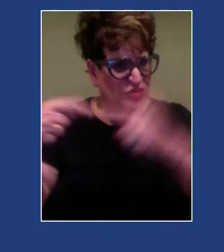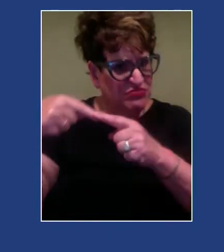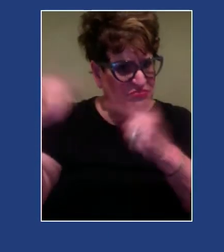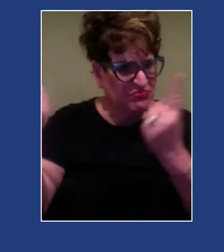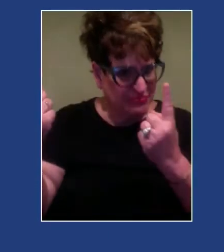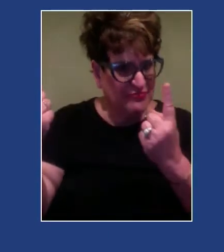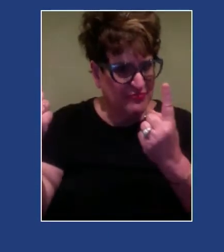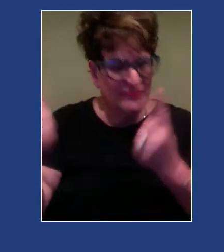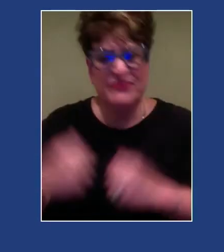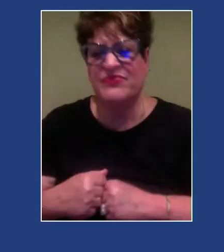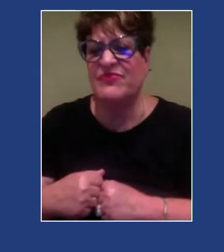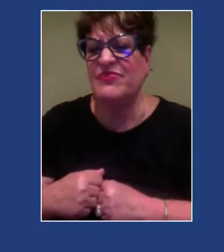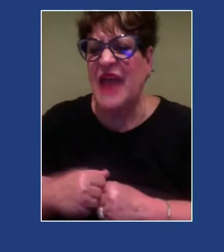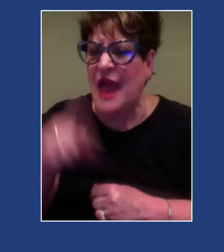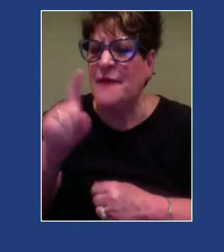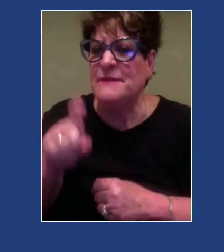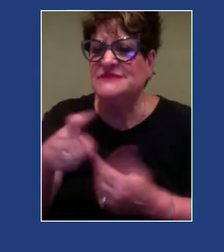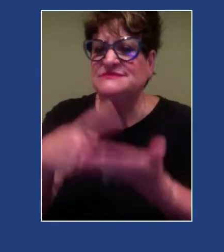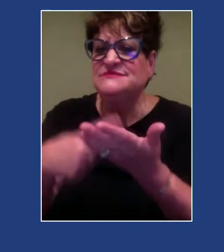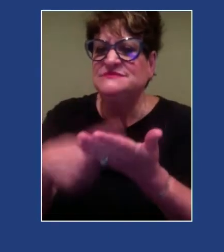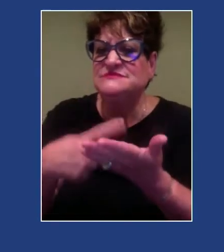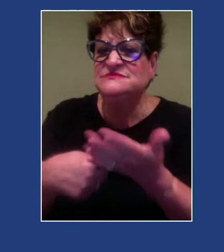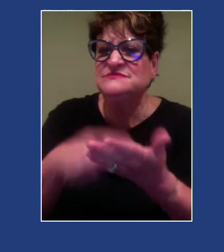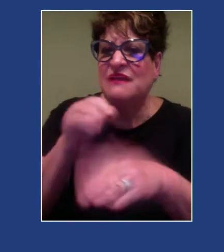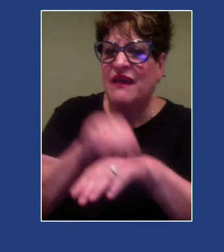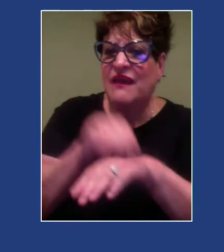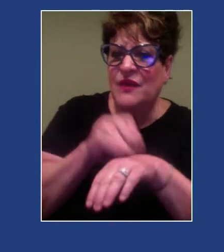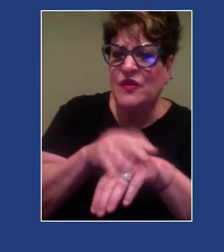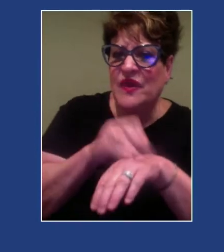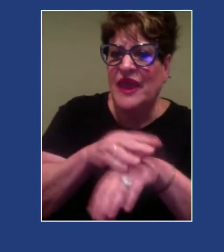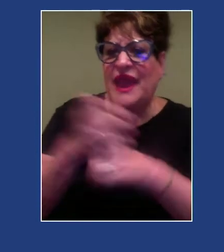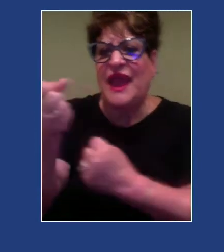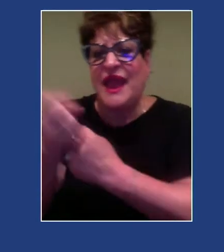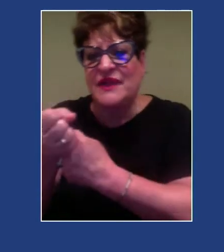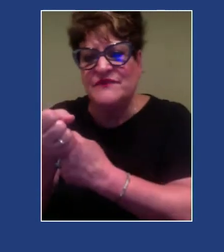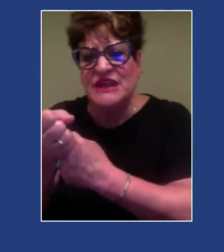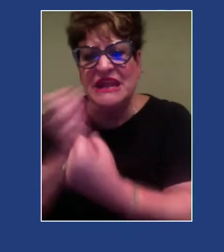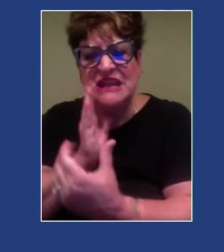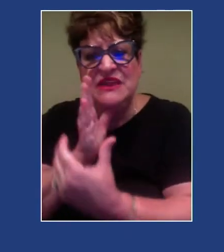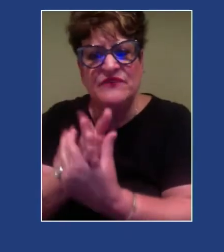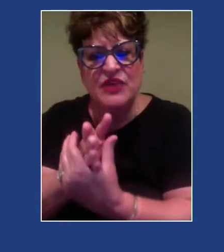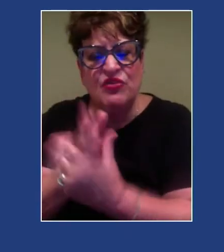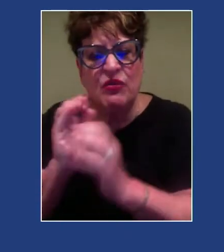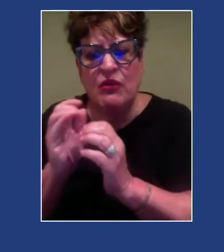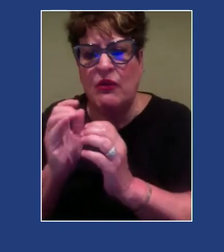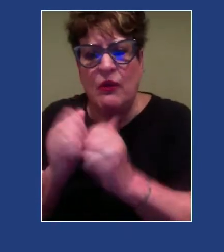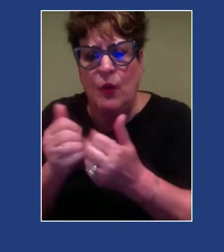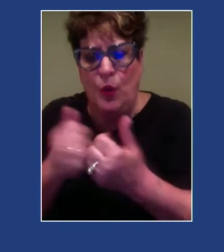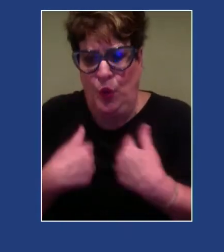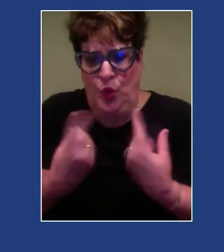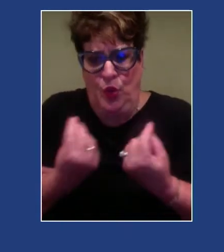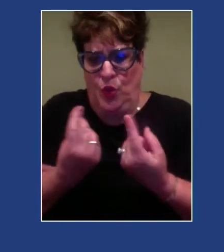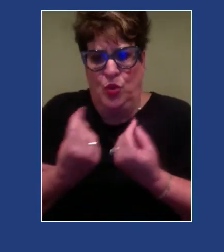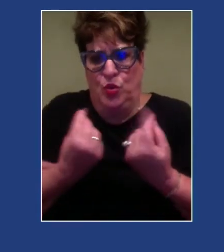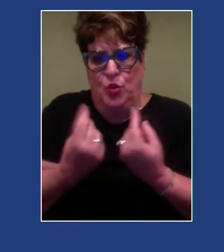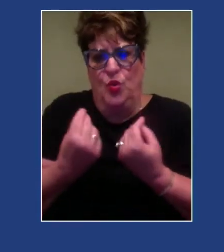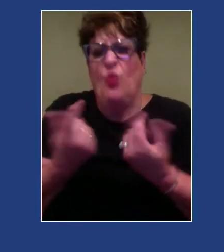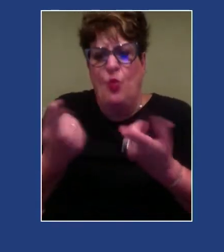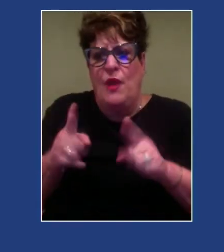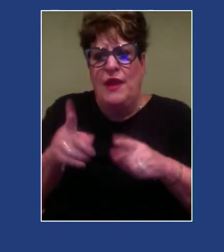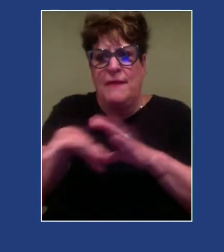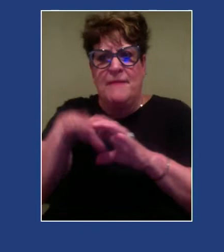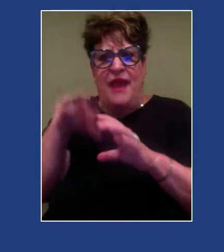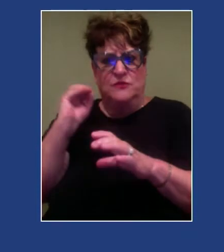counseling and advocacy interventions. What are the things that I might need to do outside of my session with clients to